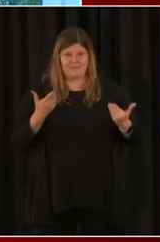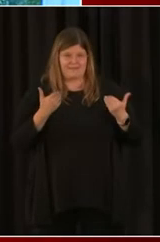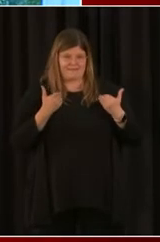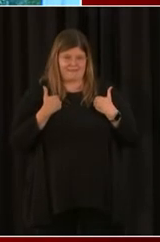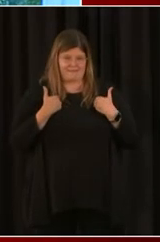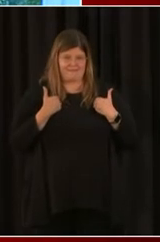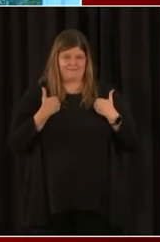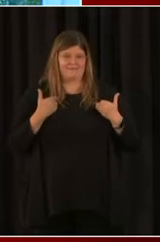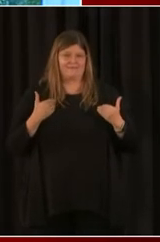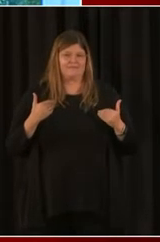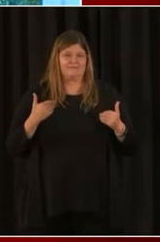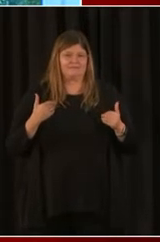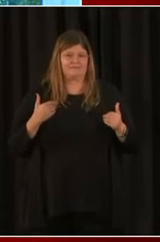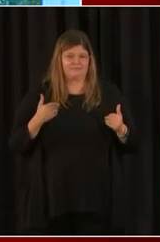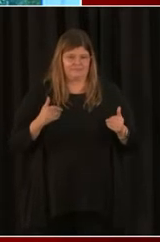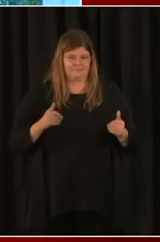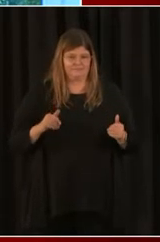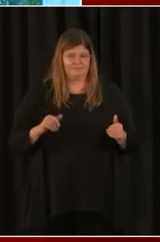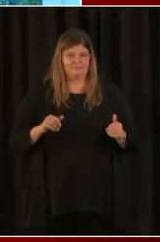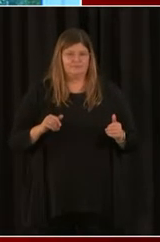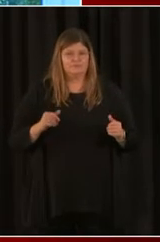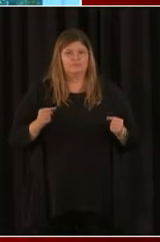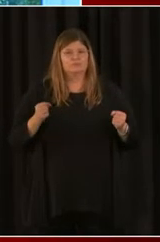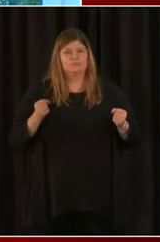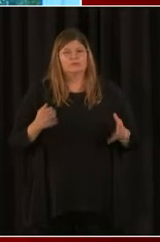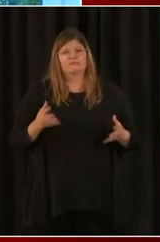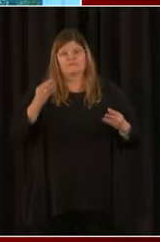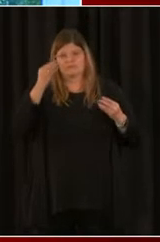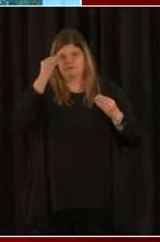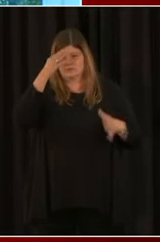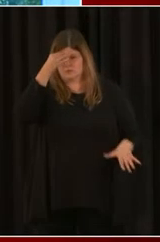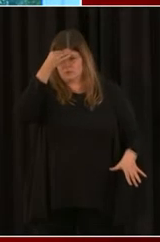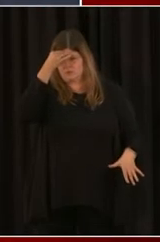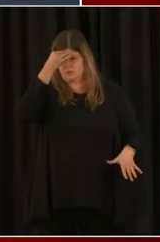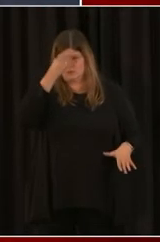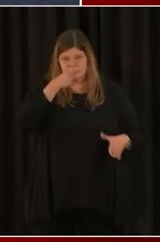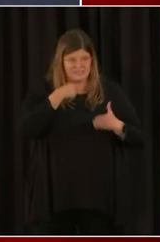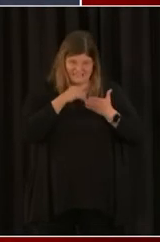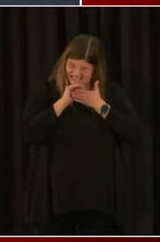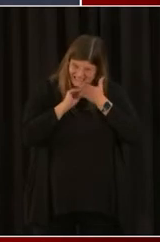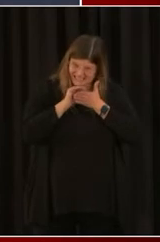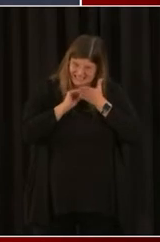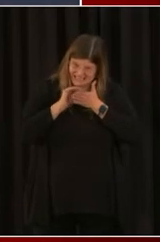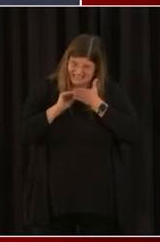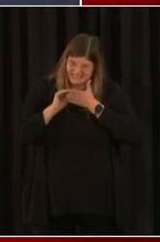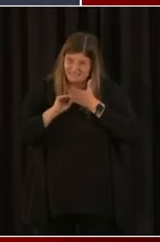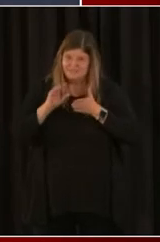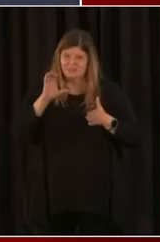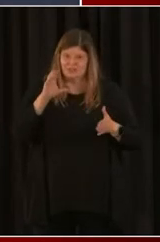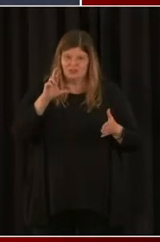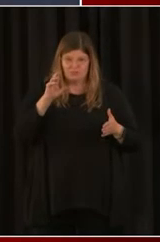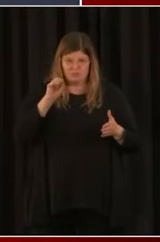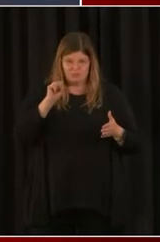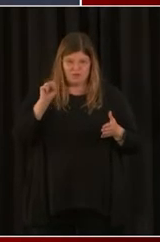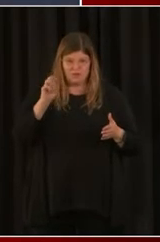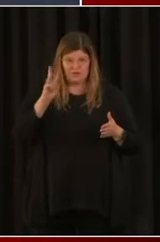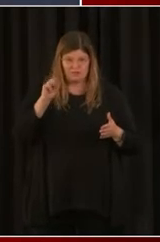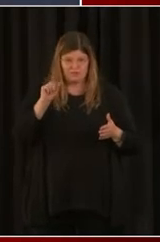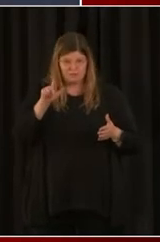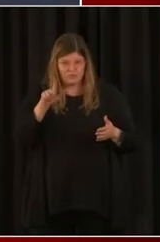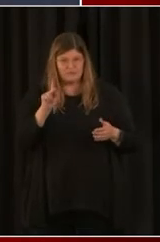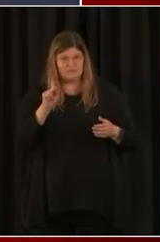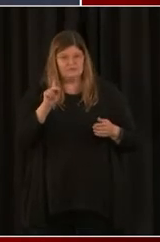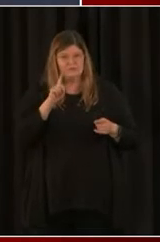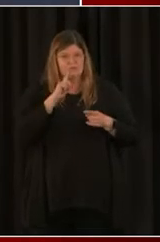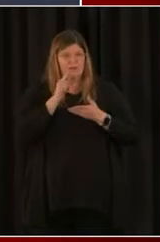disseminated today? Because I've been trying to take notes, and a crosswalk would be really easy as far as, like, the cradle-to-the